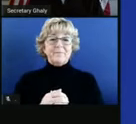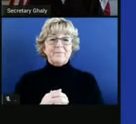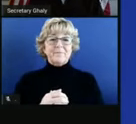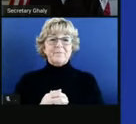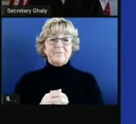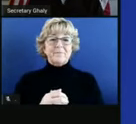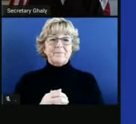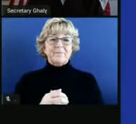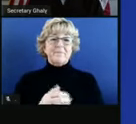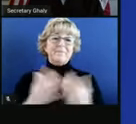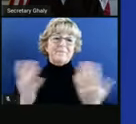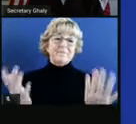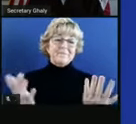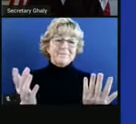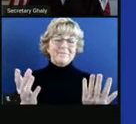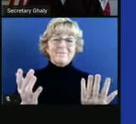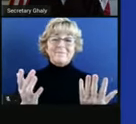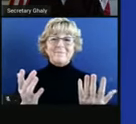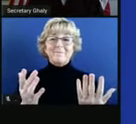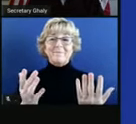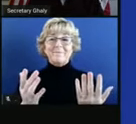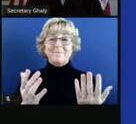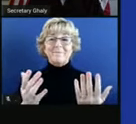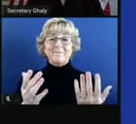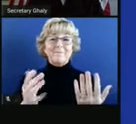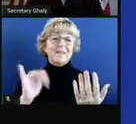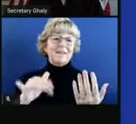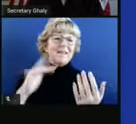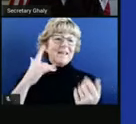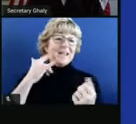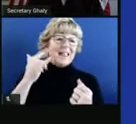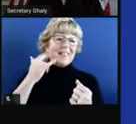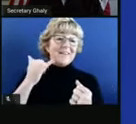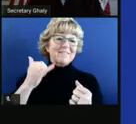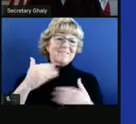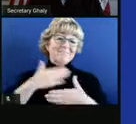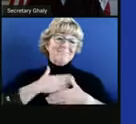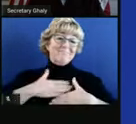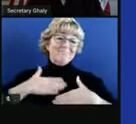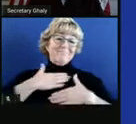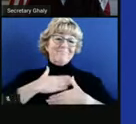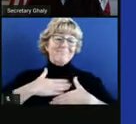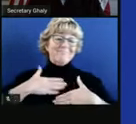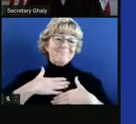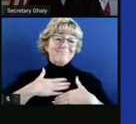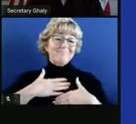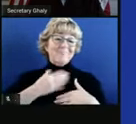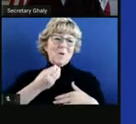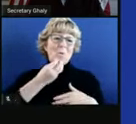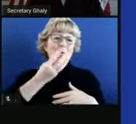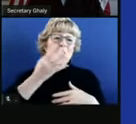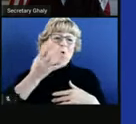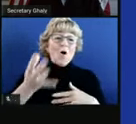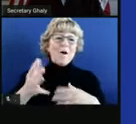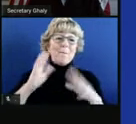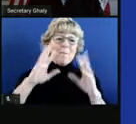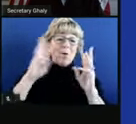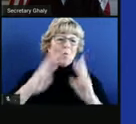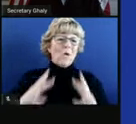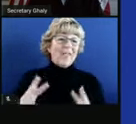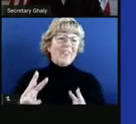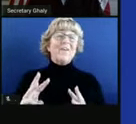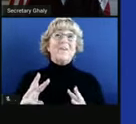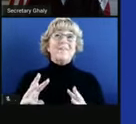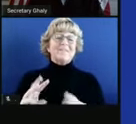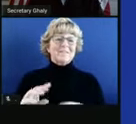So, you know, the other truth is that California enjoys occasionally really warm weather. This